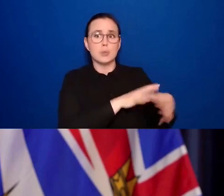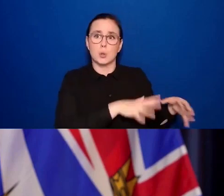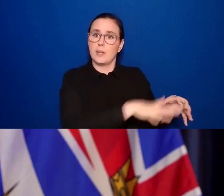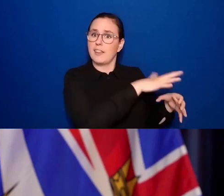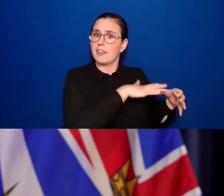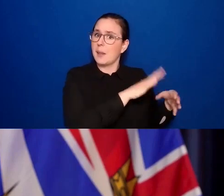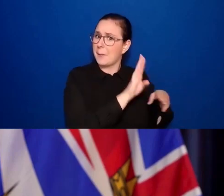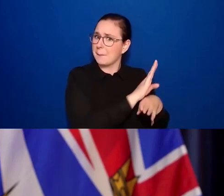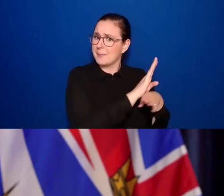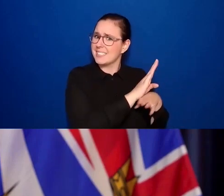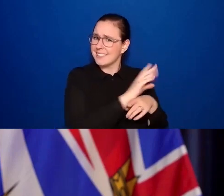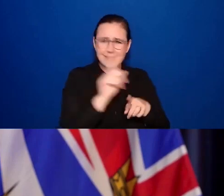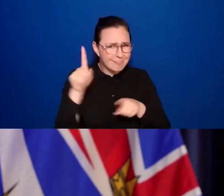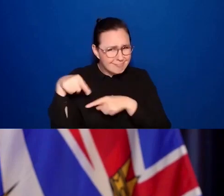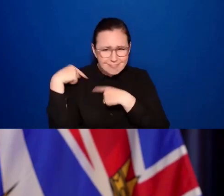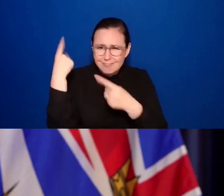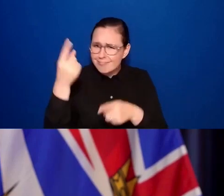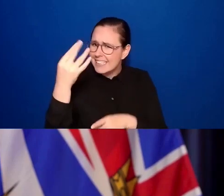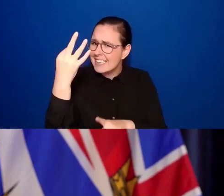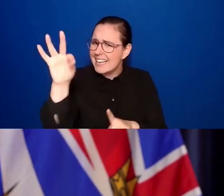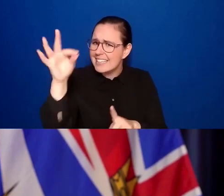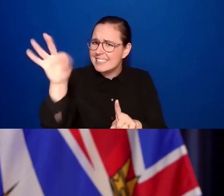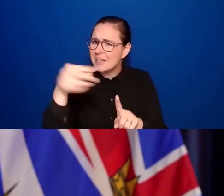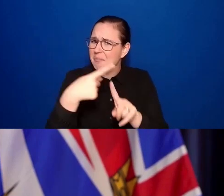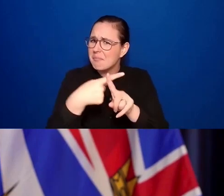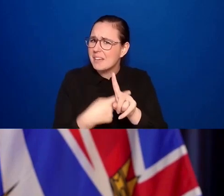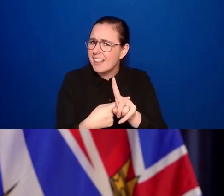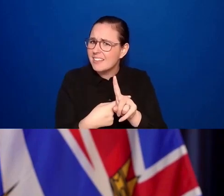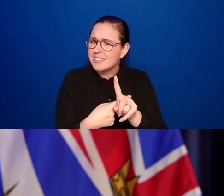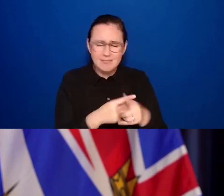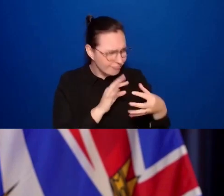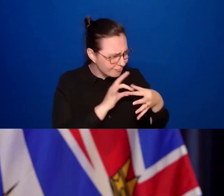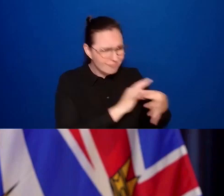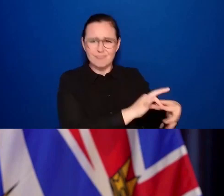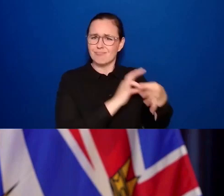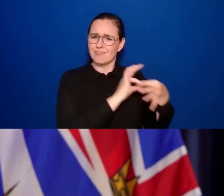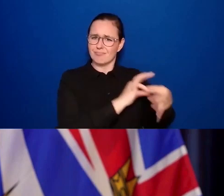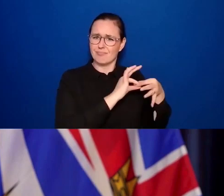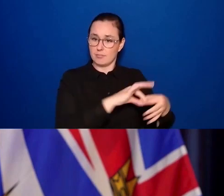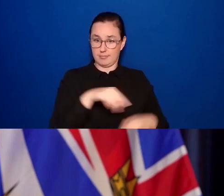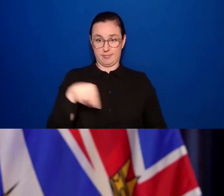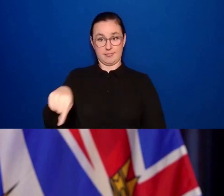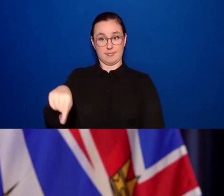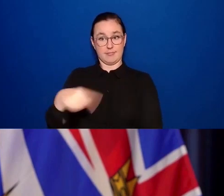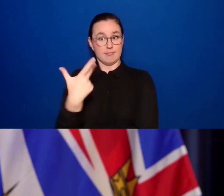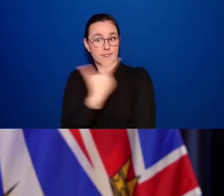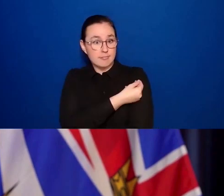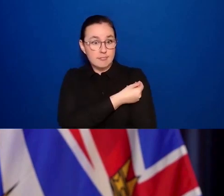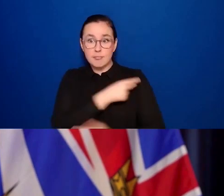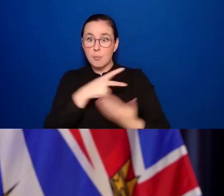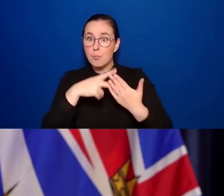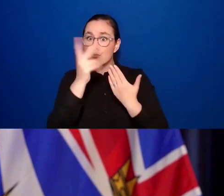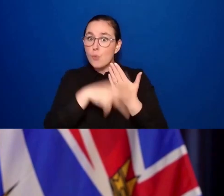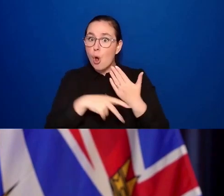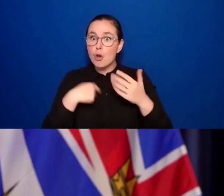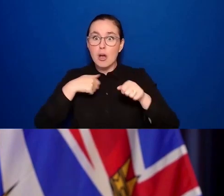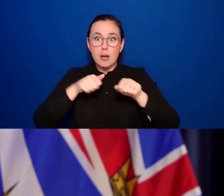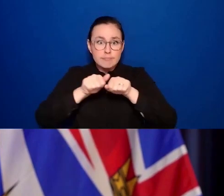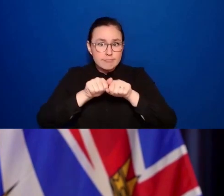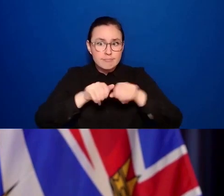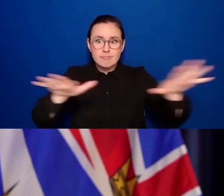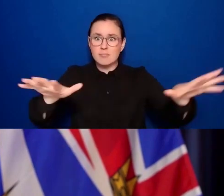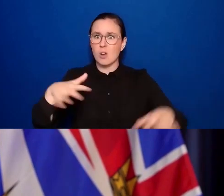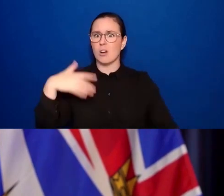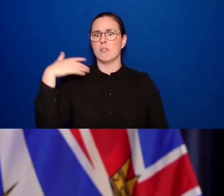has, unprecedented the immunization program that was just put in place, but also unprecedented has been the level